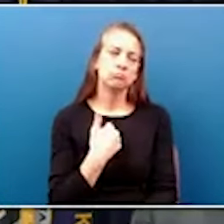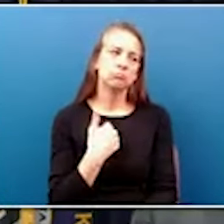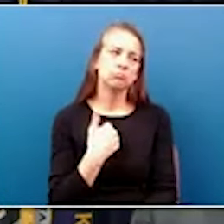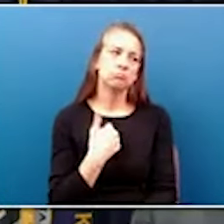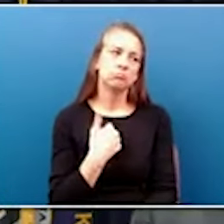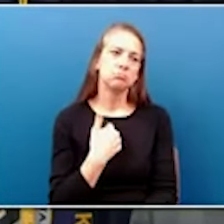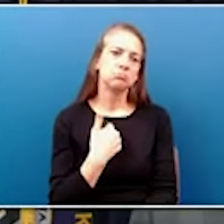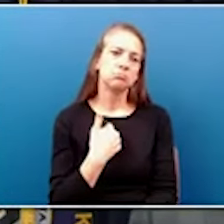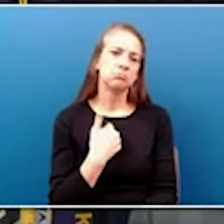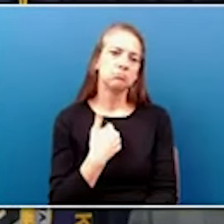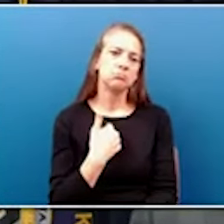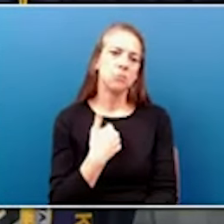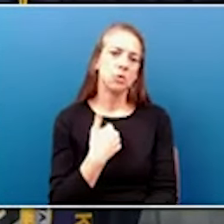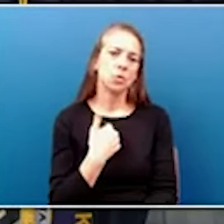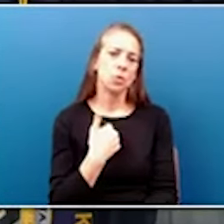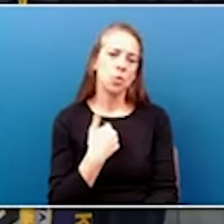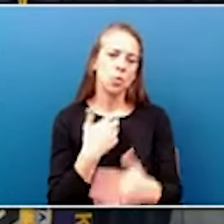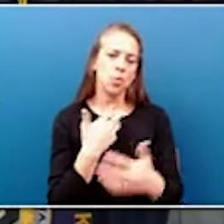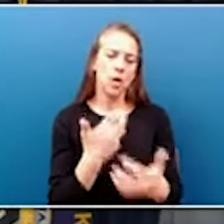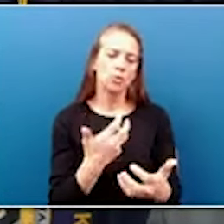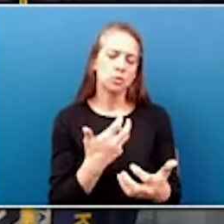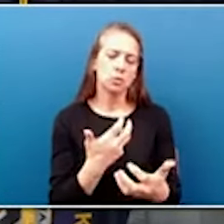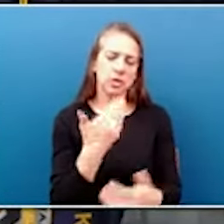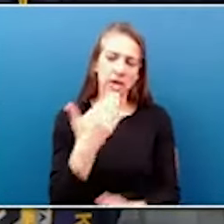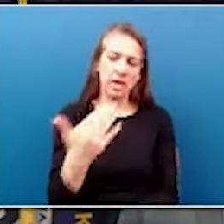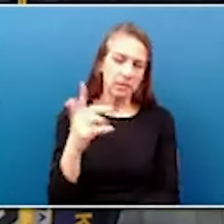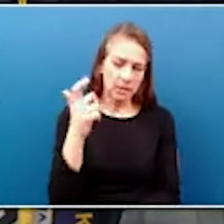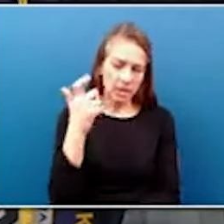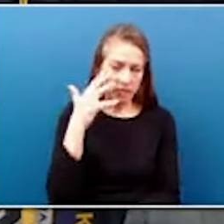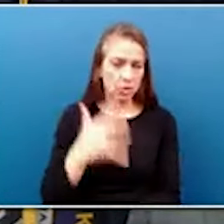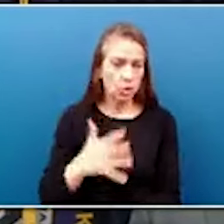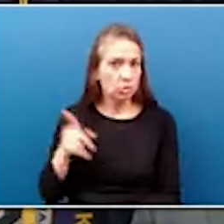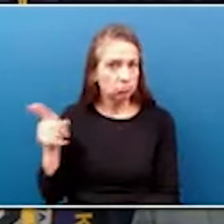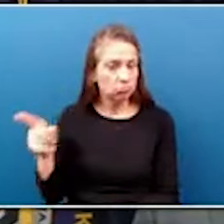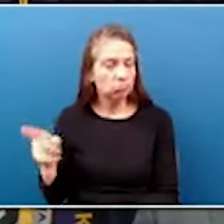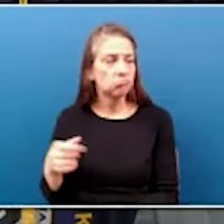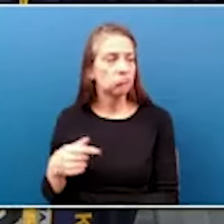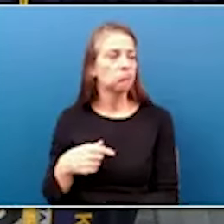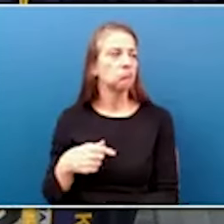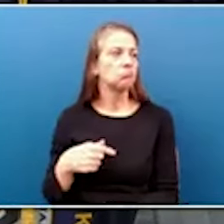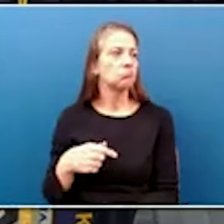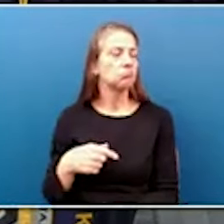I specifically want to thank the governor. I want to thank the the